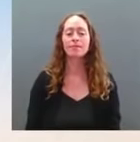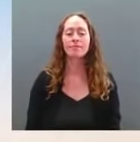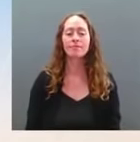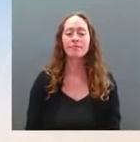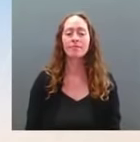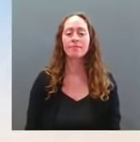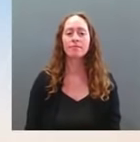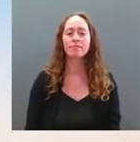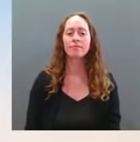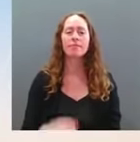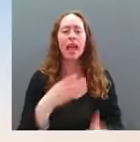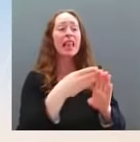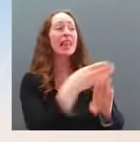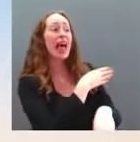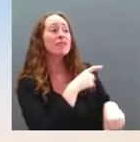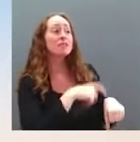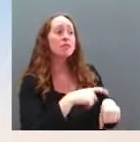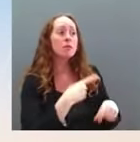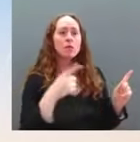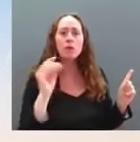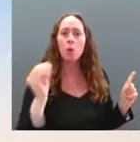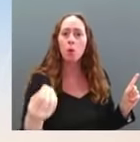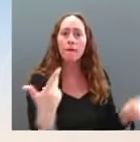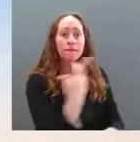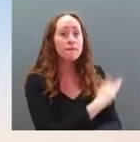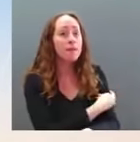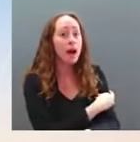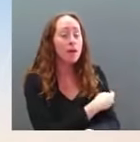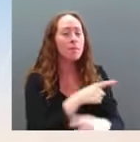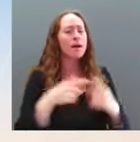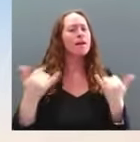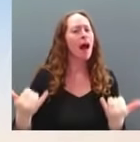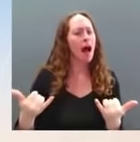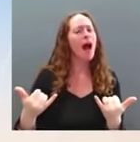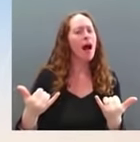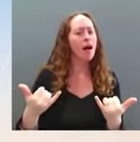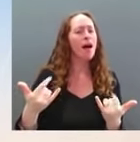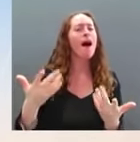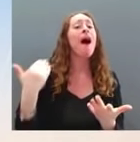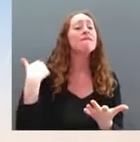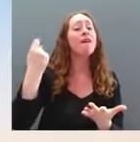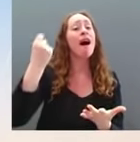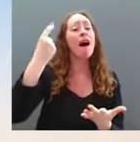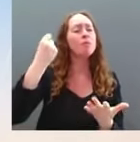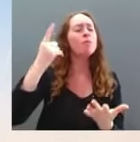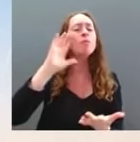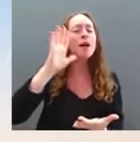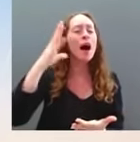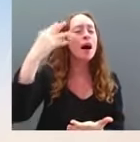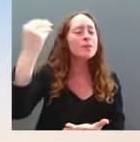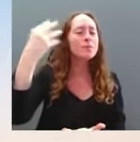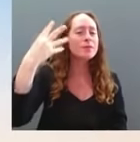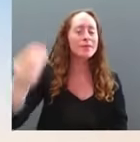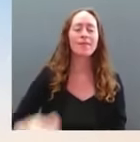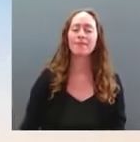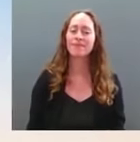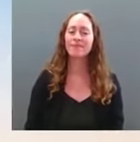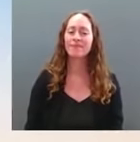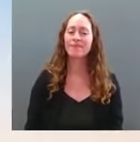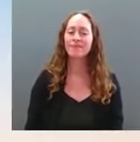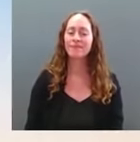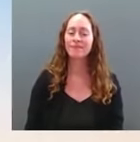When Title 42 expires next month, what is the plan for the 18,000 migrants a day that are going to cross? Do you want them